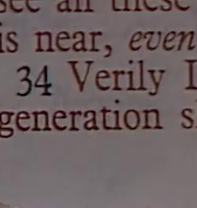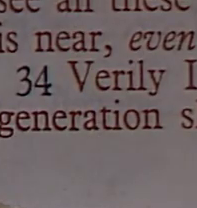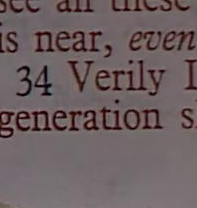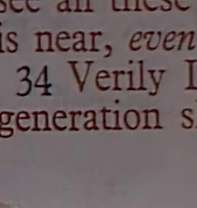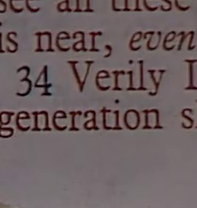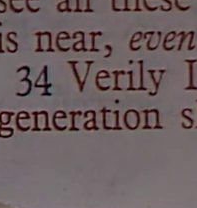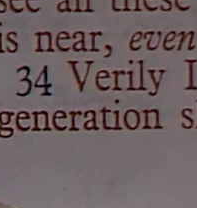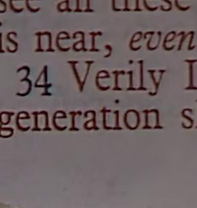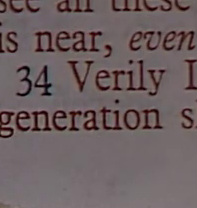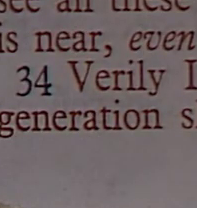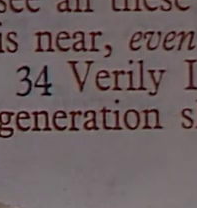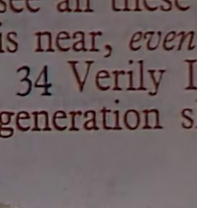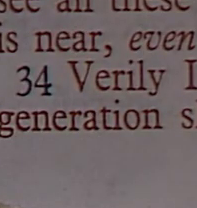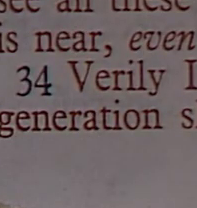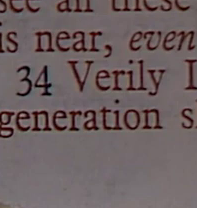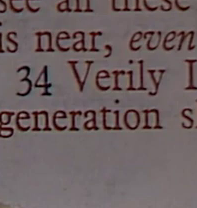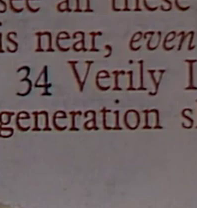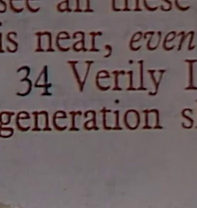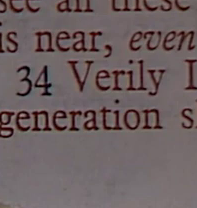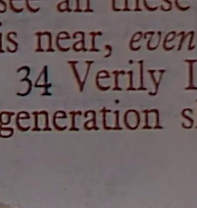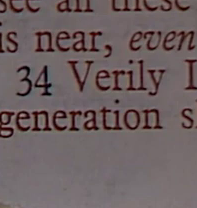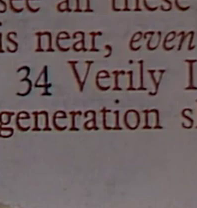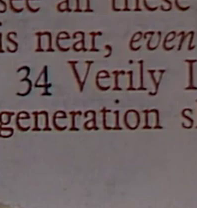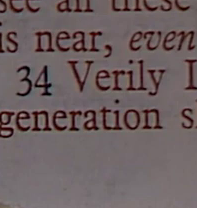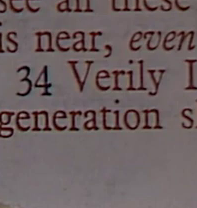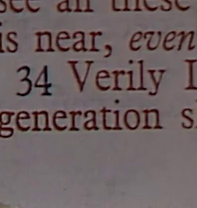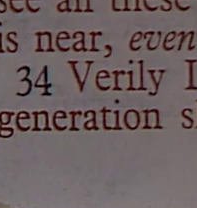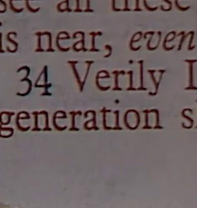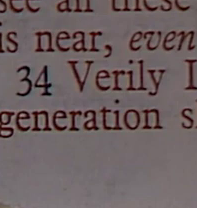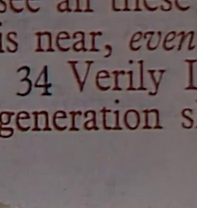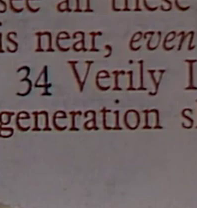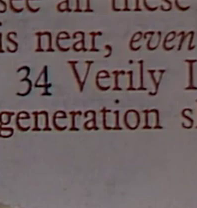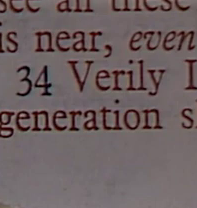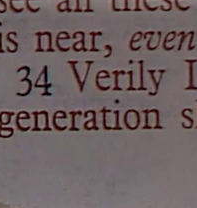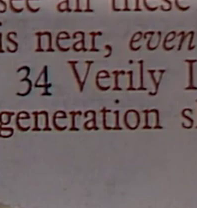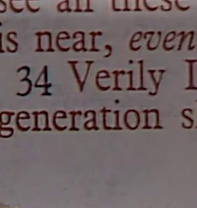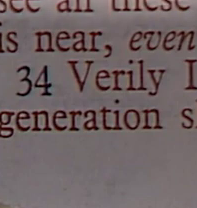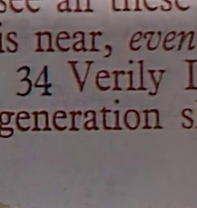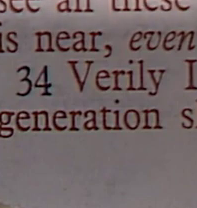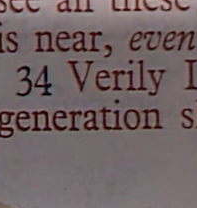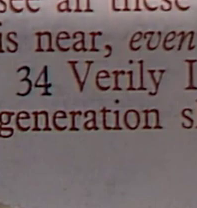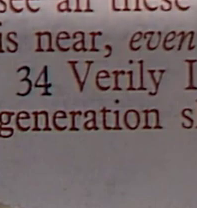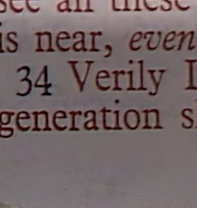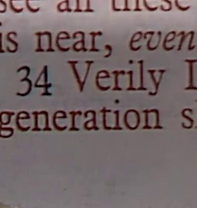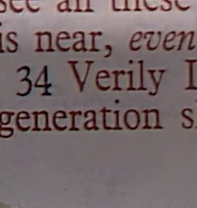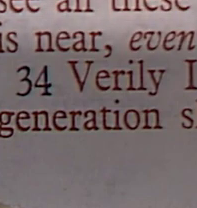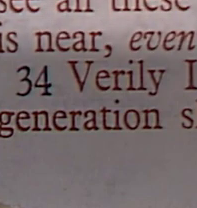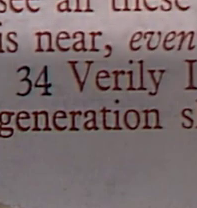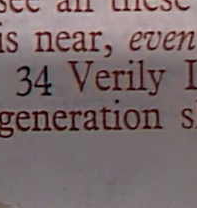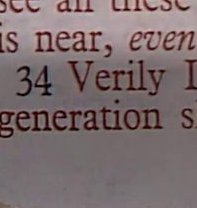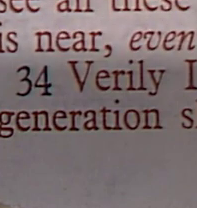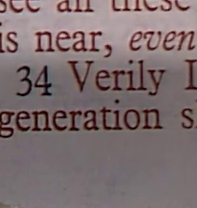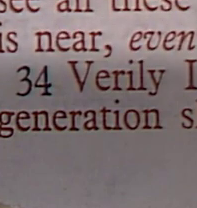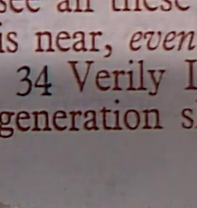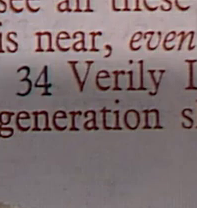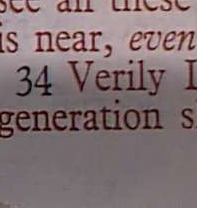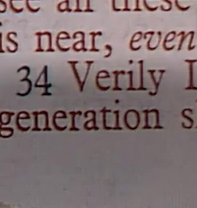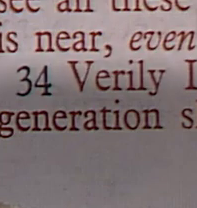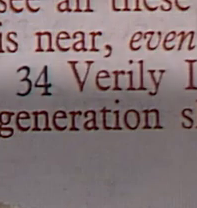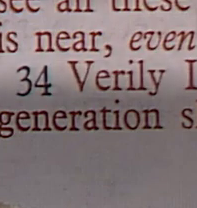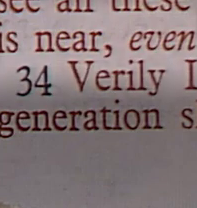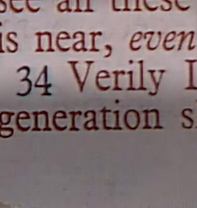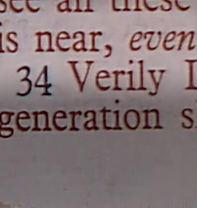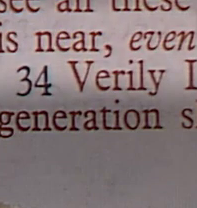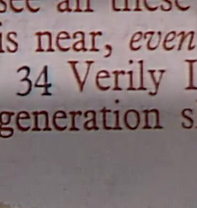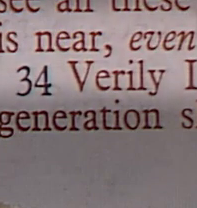When his branch is yet tender and putteth forth leaves You know that summer is nigh So likewise ye when ye shall see all these things Know